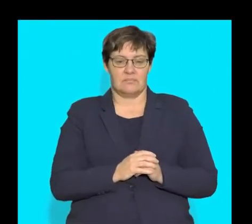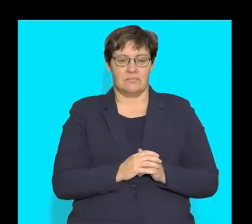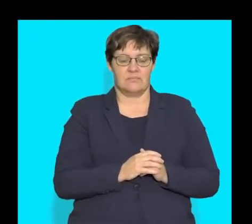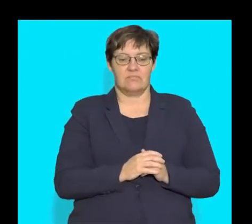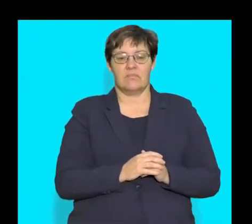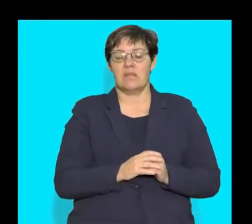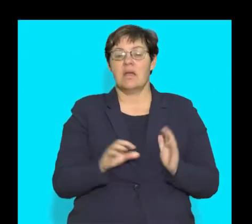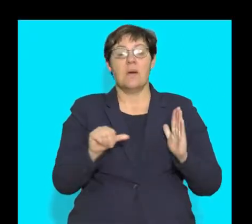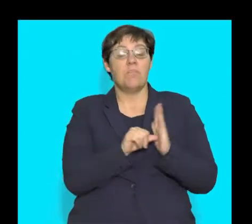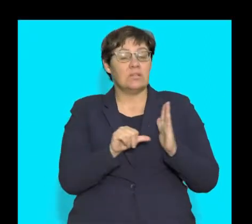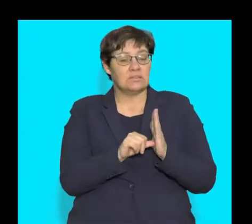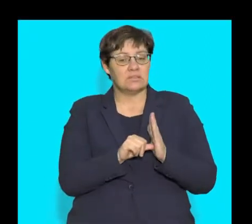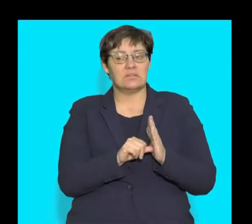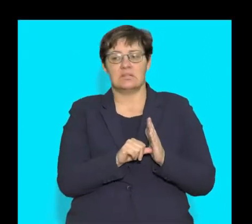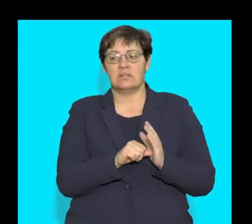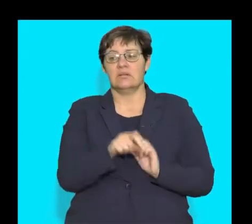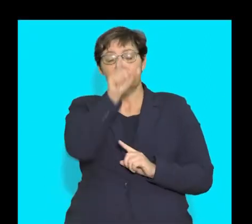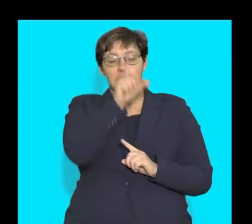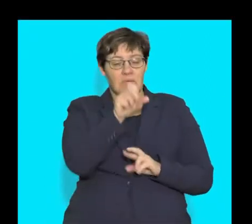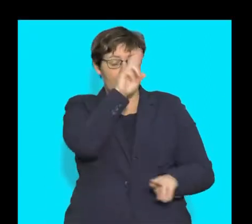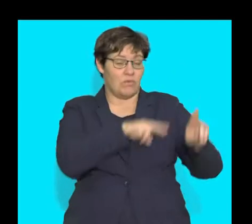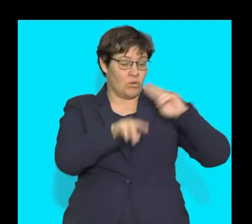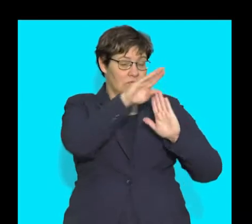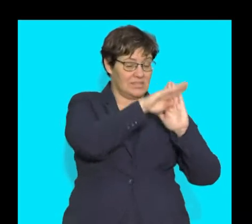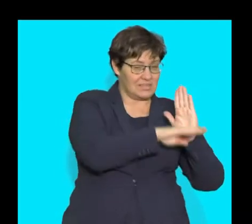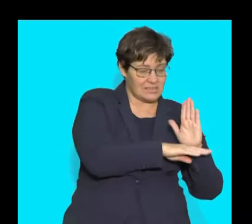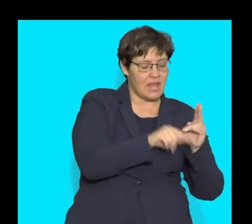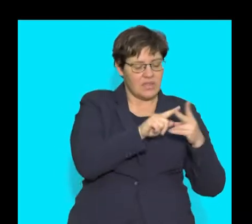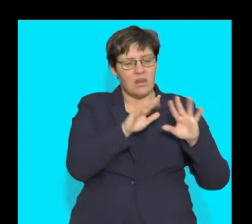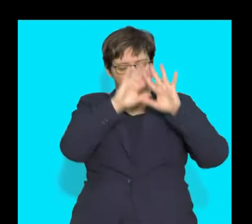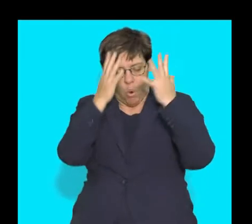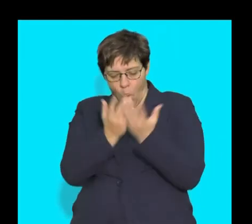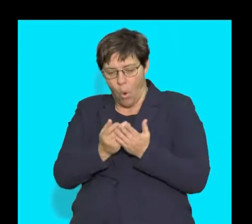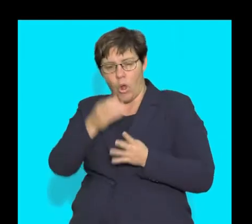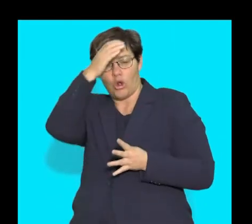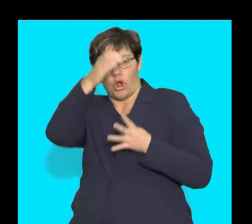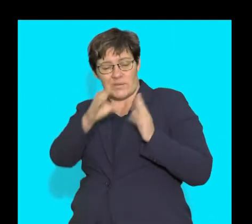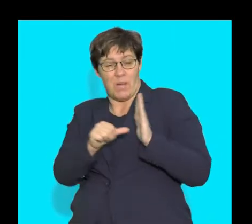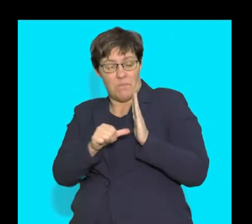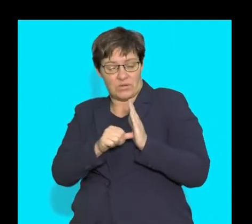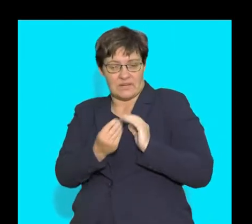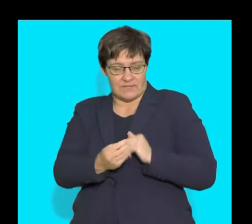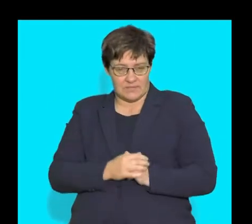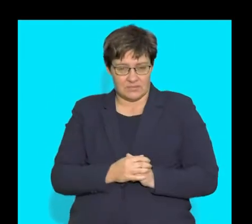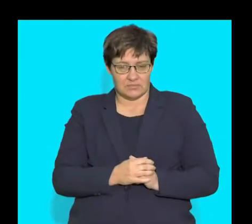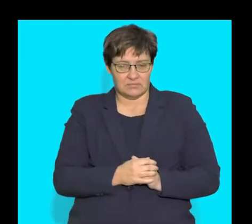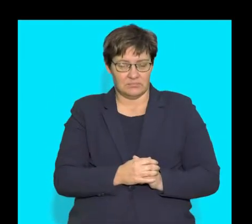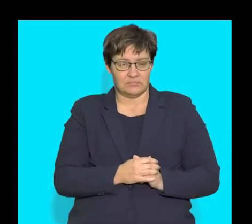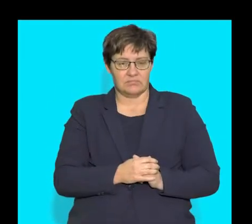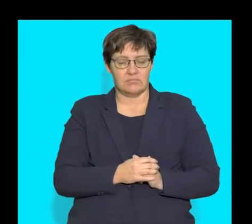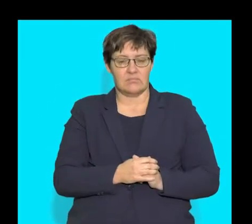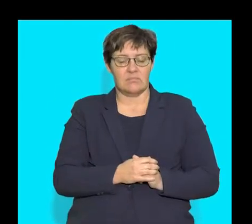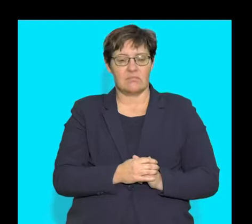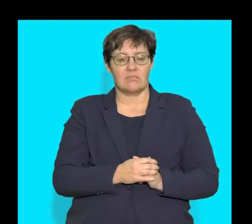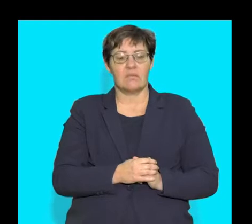It's important that I mention terms are reviewed and then we have an overview of the core concepts. Let's look at the core